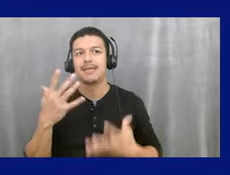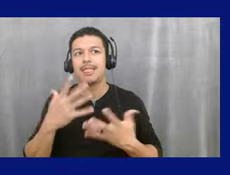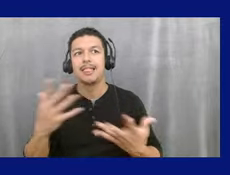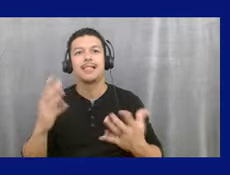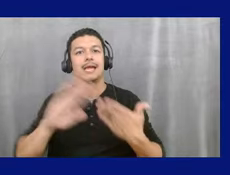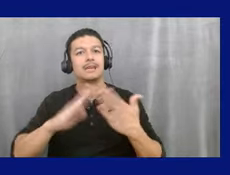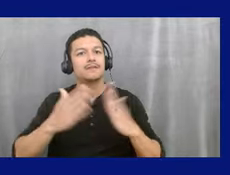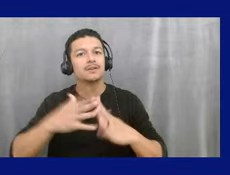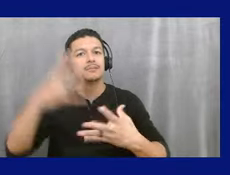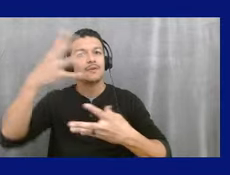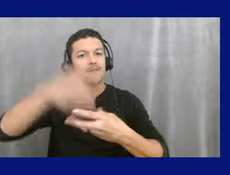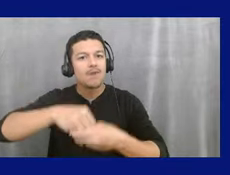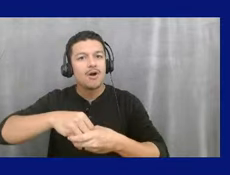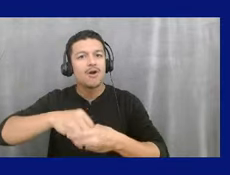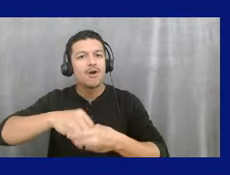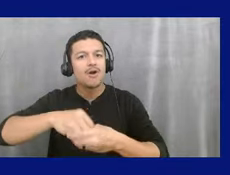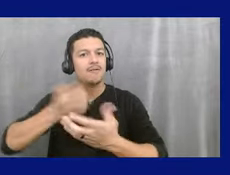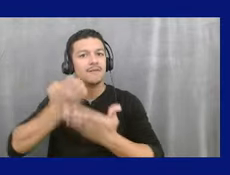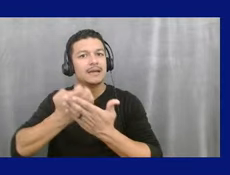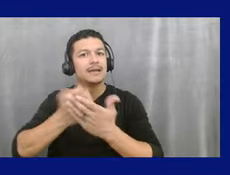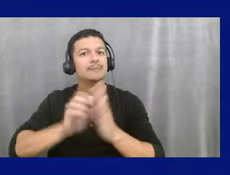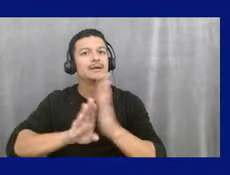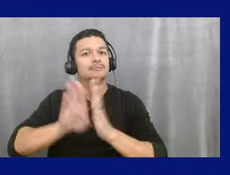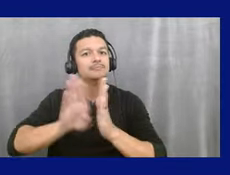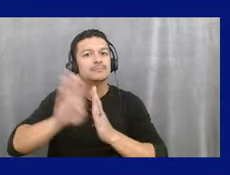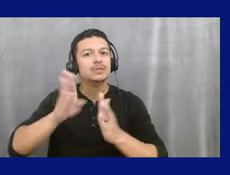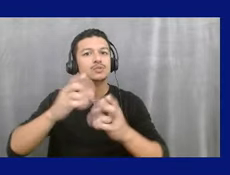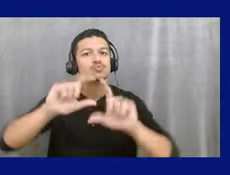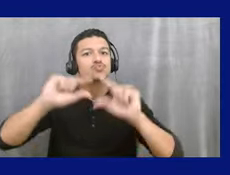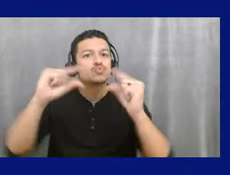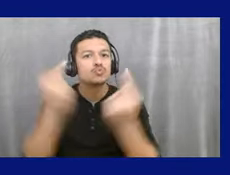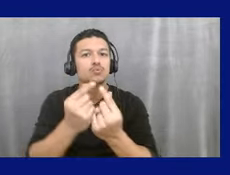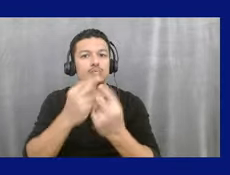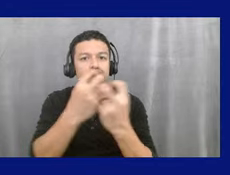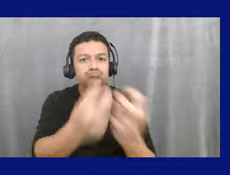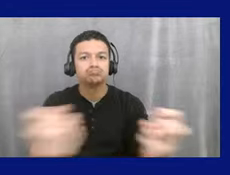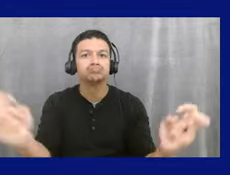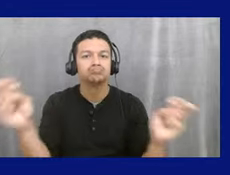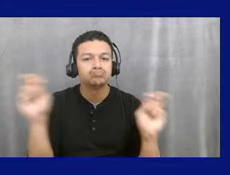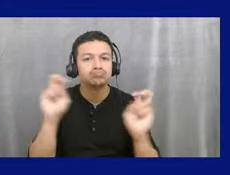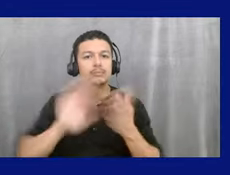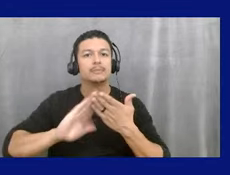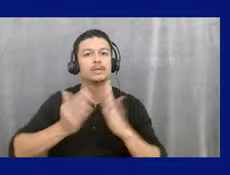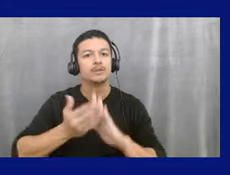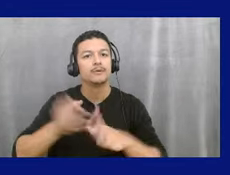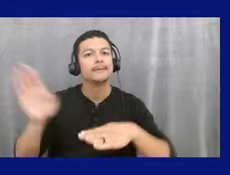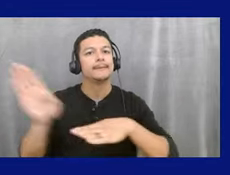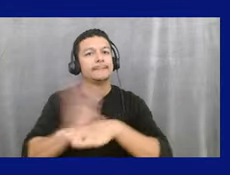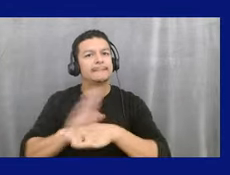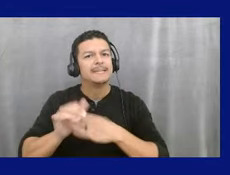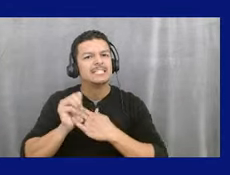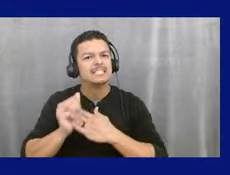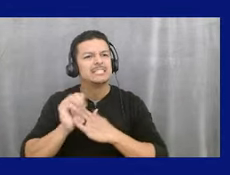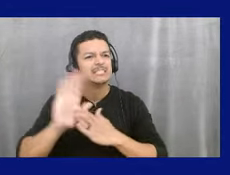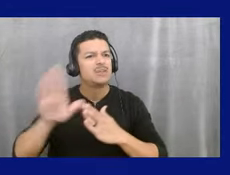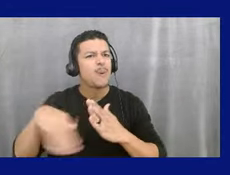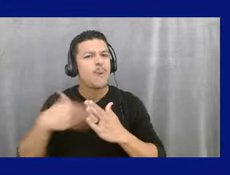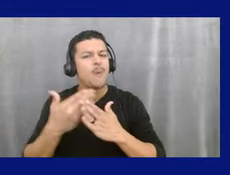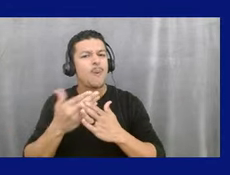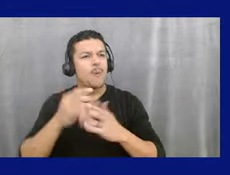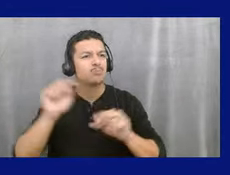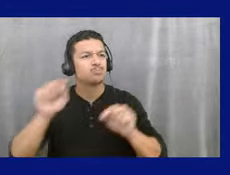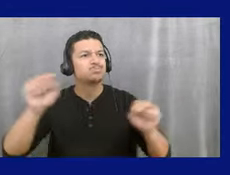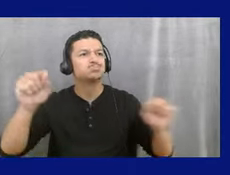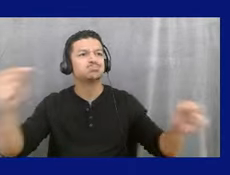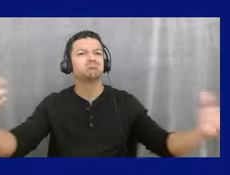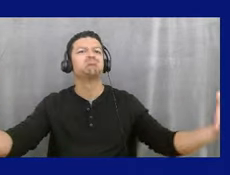We had an economic development stakeholders group. they consisted of community and business leaders from all different sectors and industries, um, to really